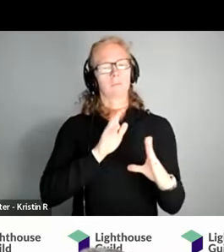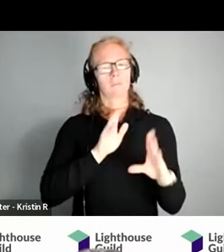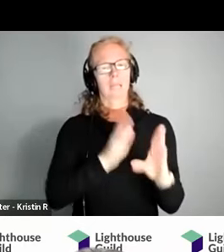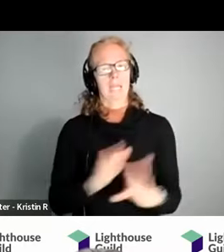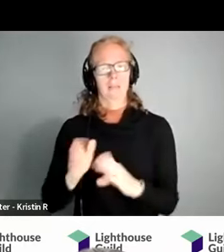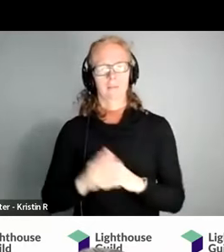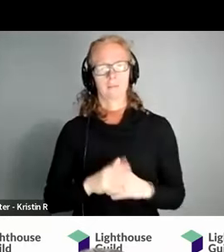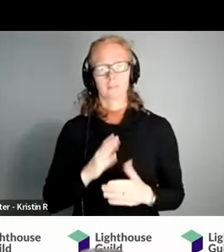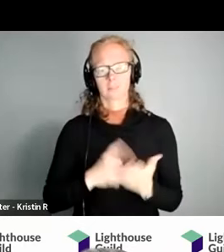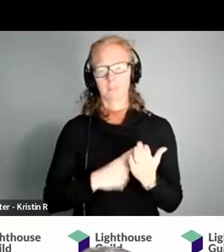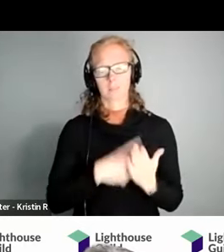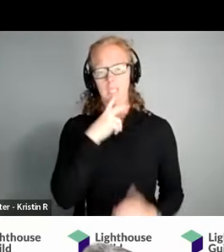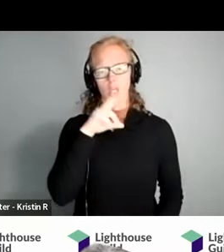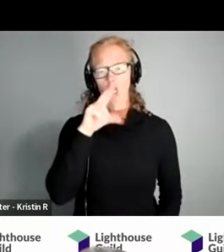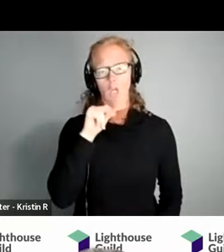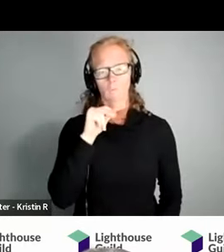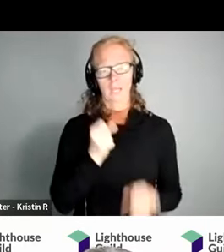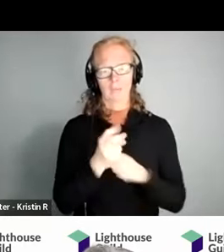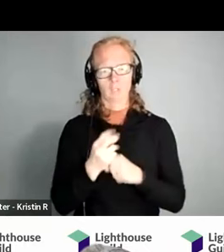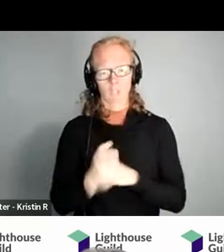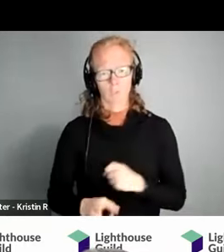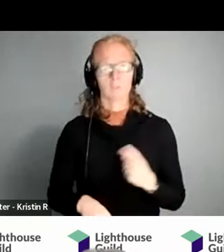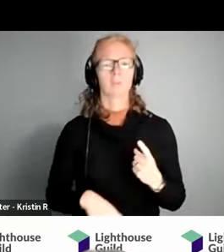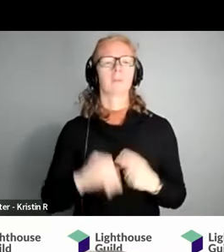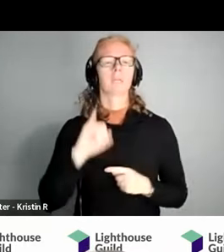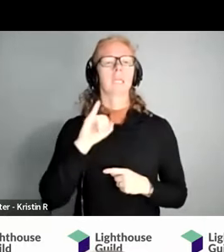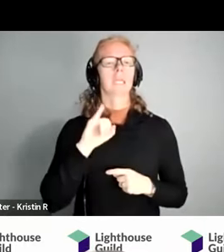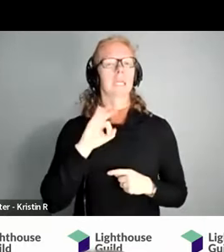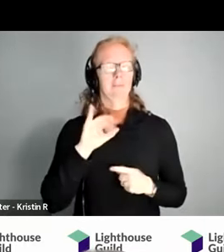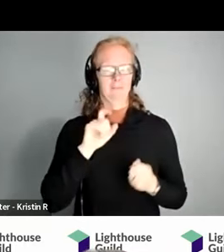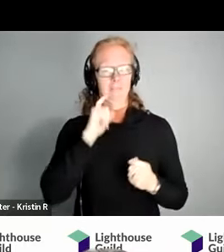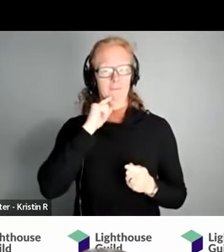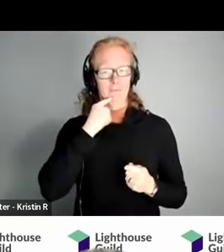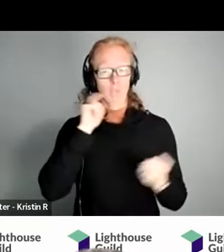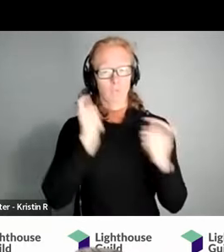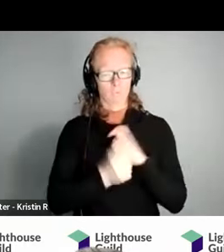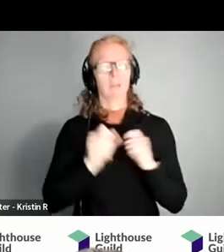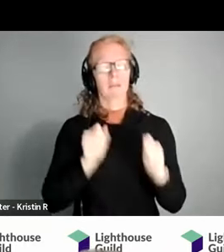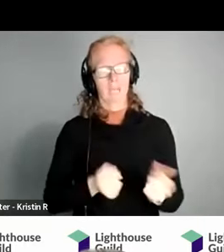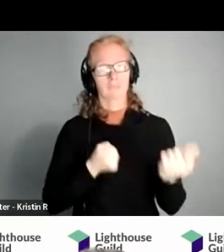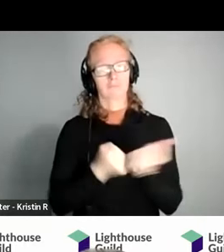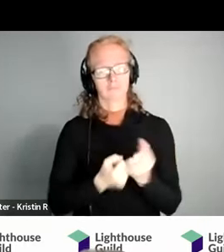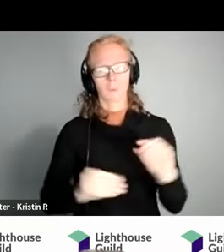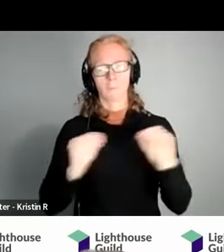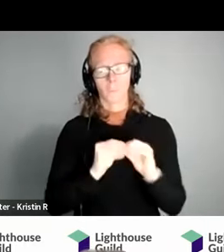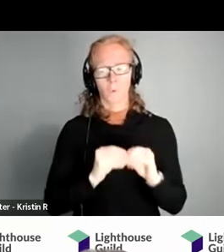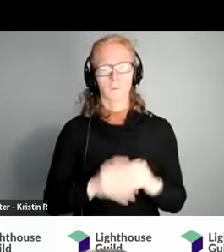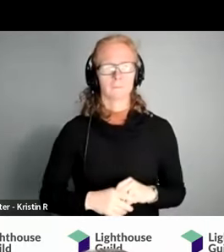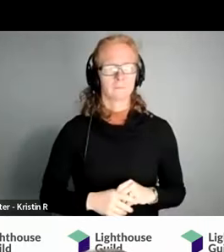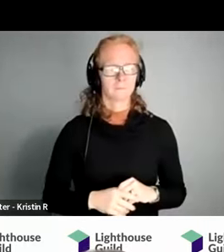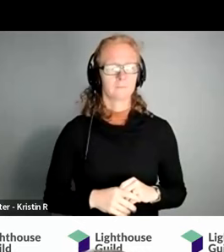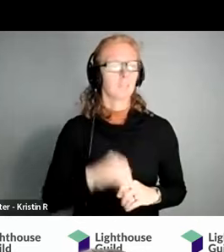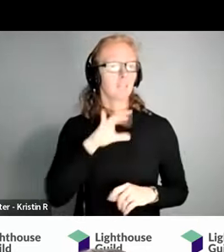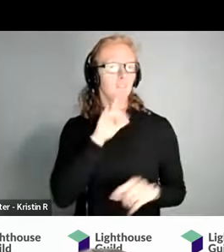they just say no only every two years but then you can advocate if you've had severe changes in your vision so um and if you're the person's